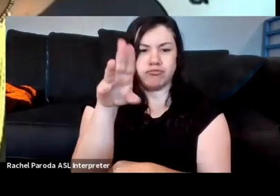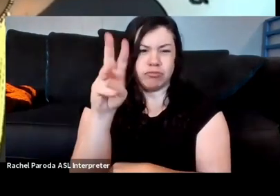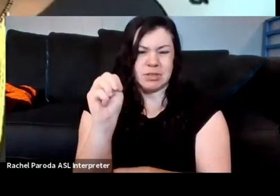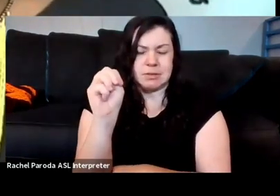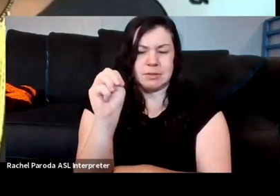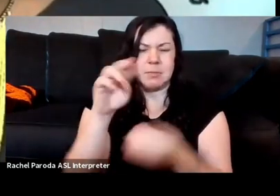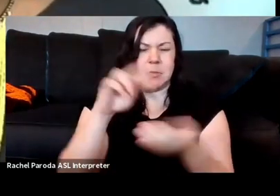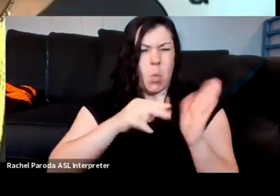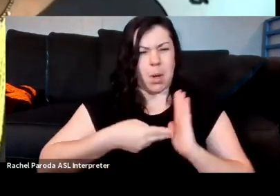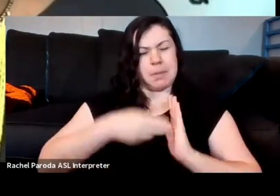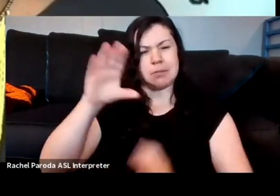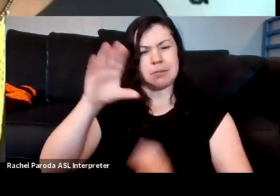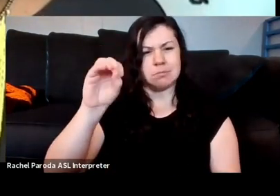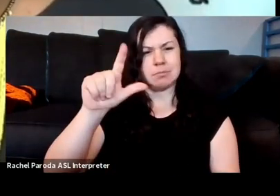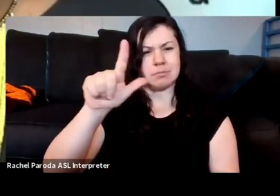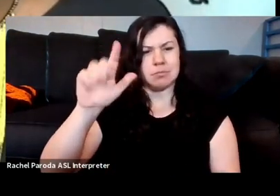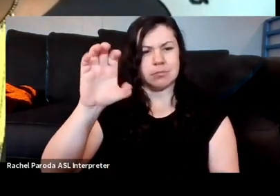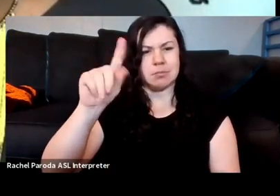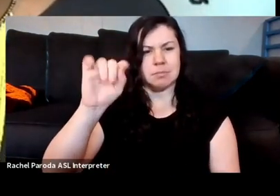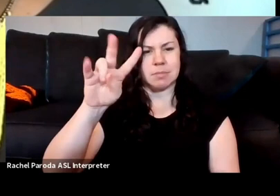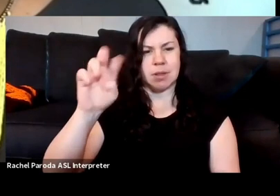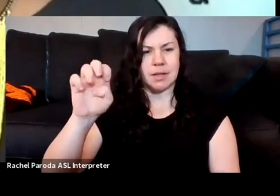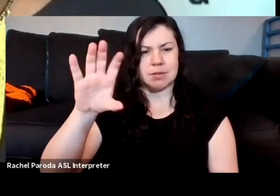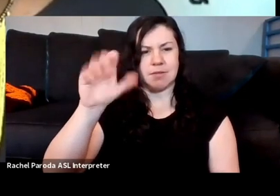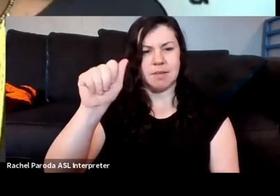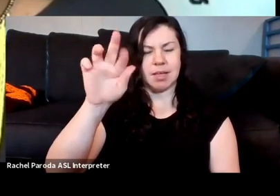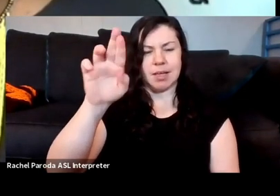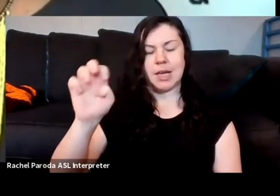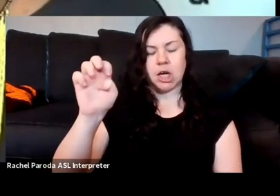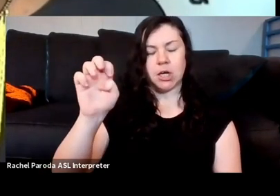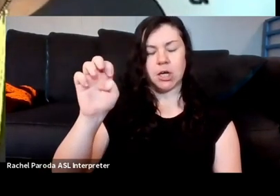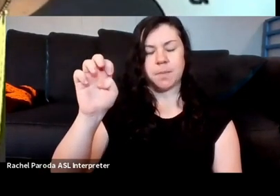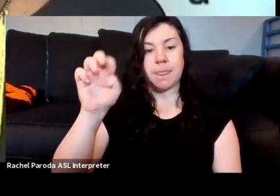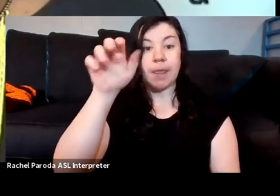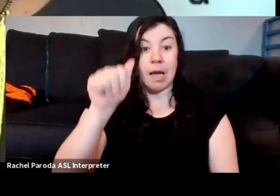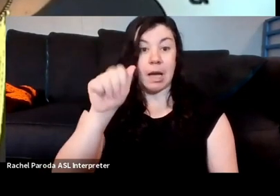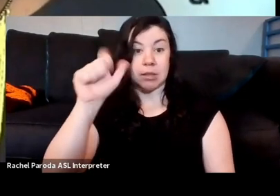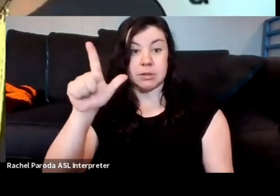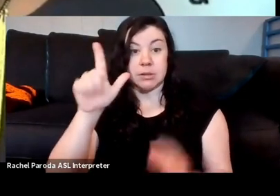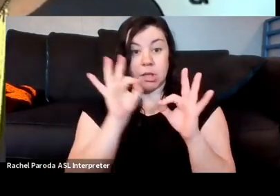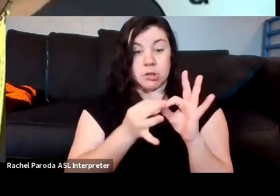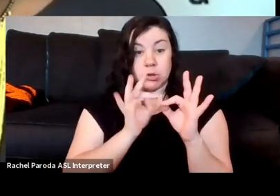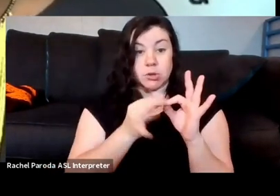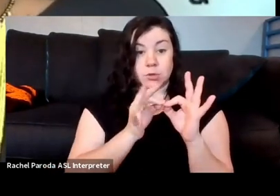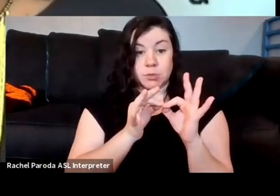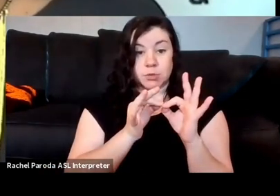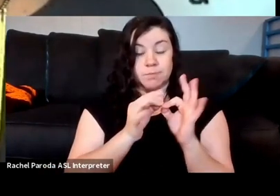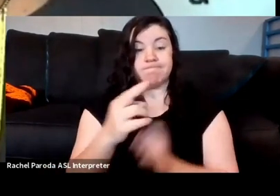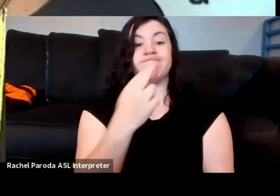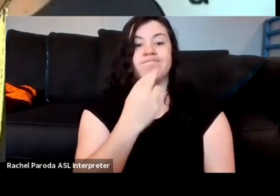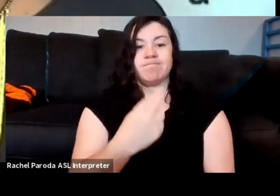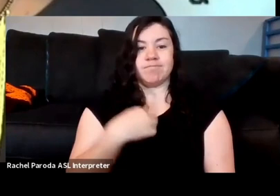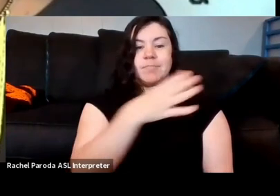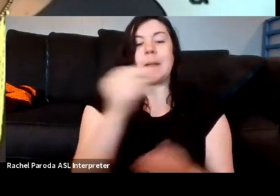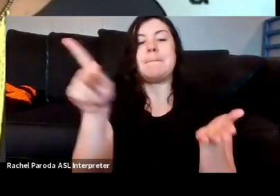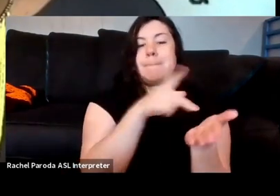people here with us today. Our ASL interpreters are Rachel Perota, Patti Bettis-Eddie. We have a musical guest who will be